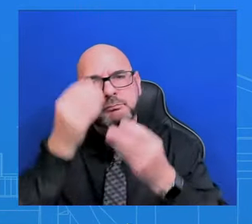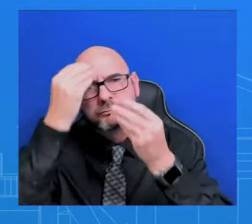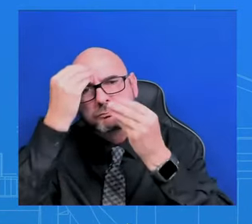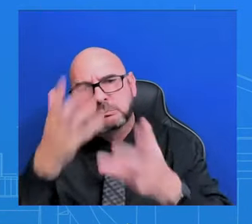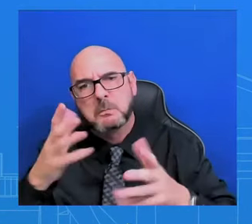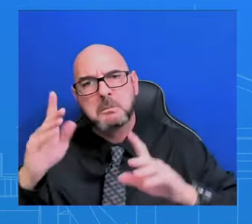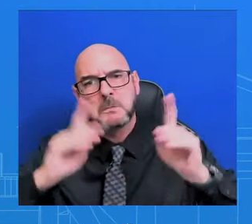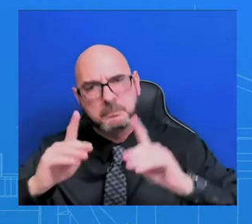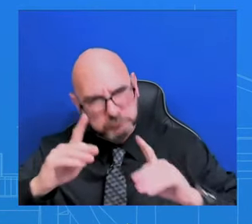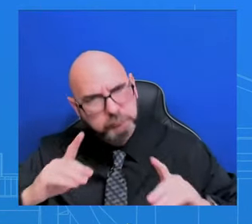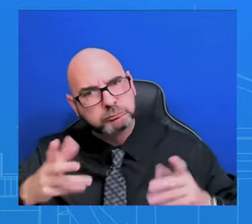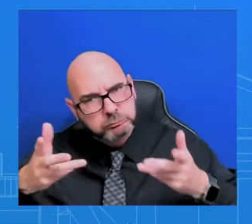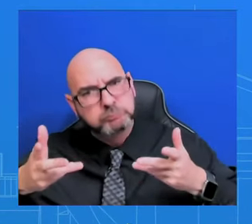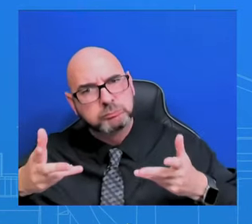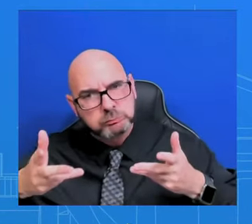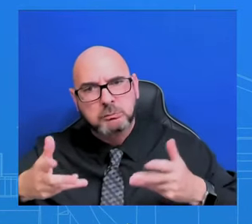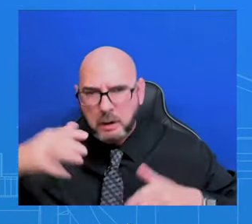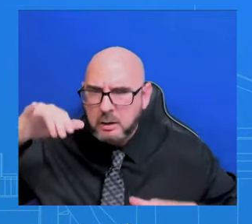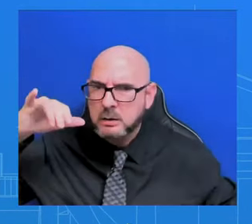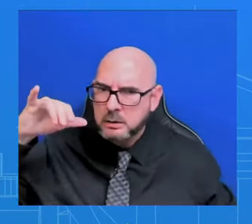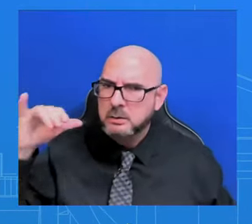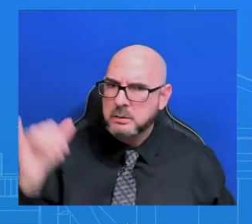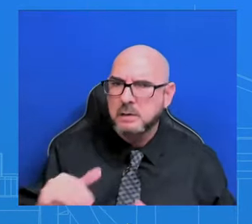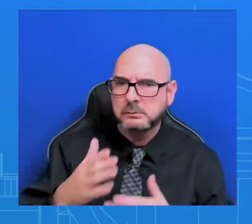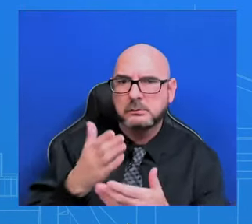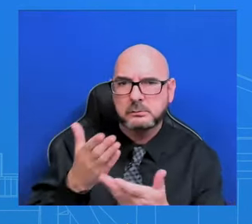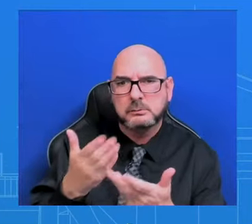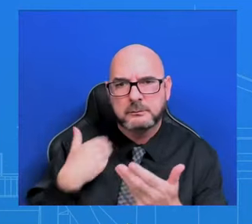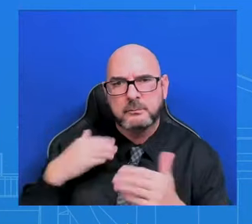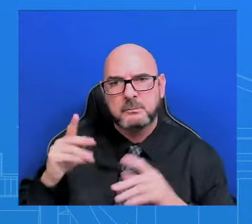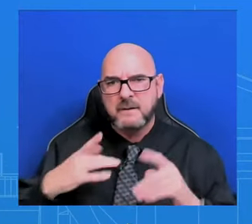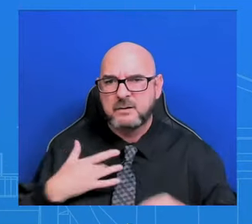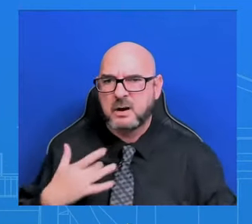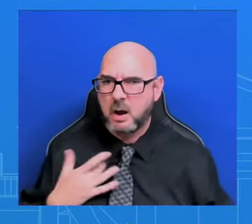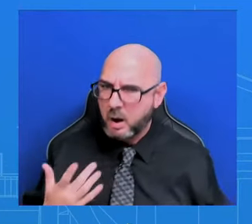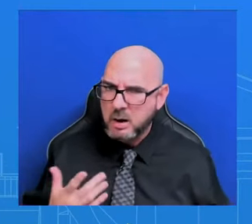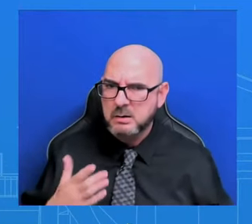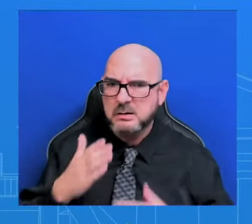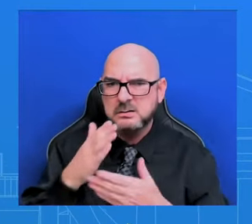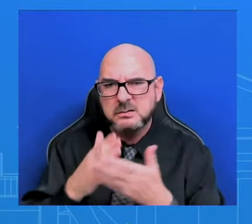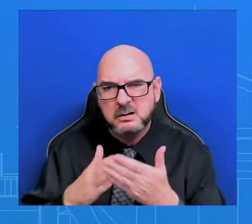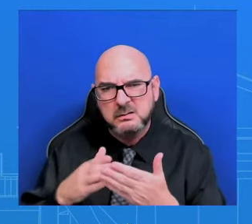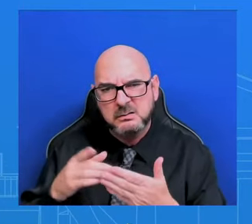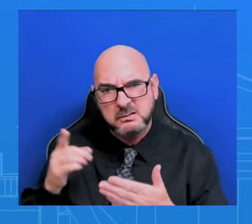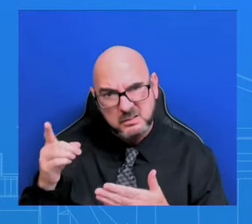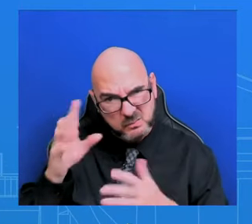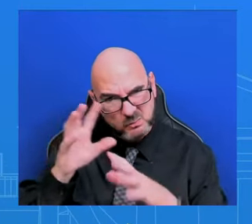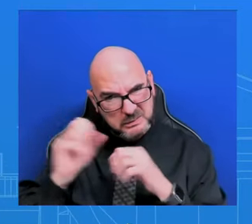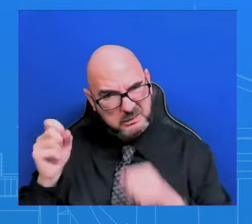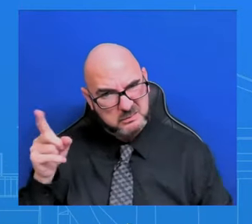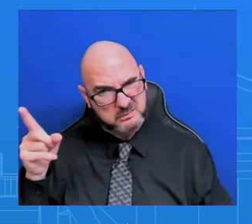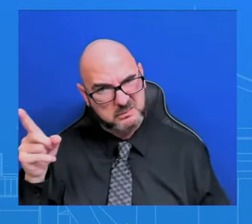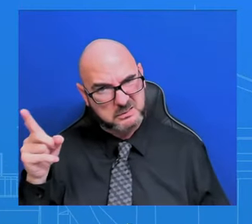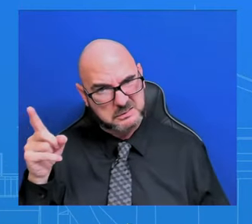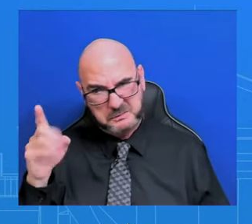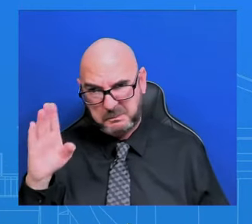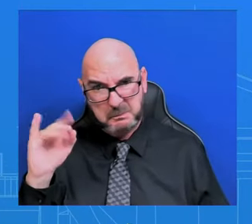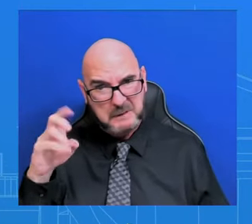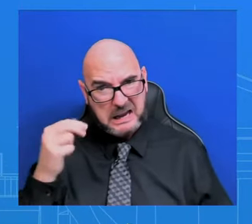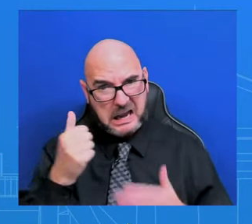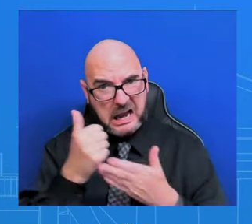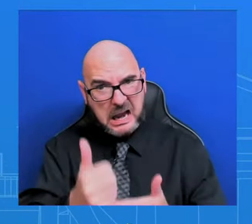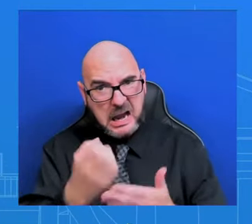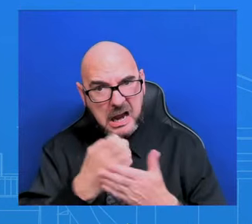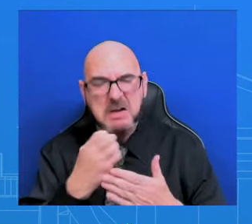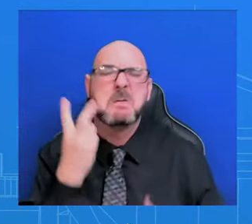it just hasn't sunk in with the American psyche that Biden should be getting credit in your belief? I mean, look, we're going to just continue to have the conversation. We're going to